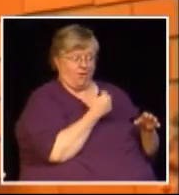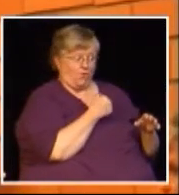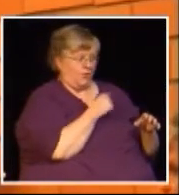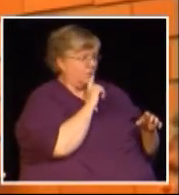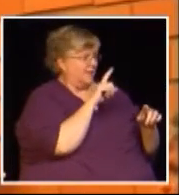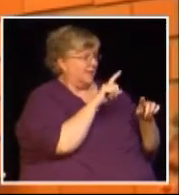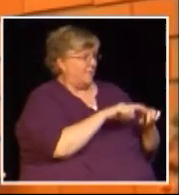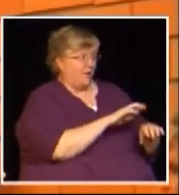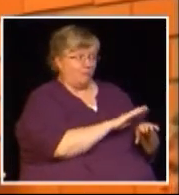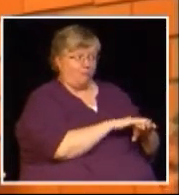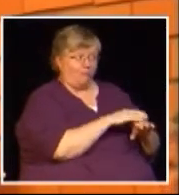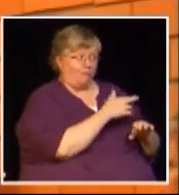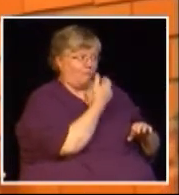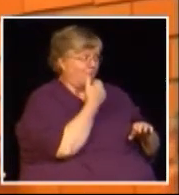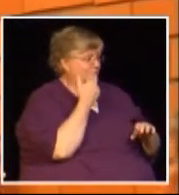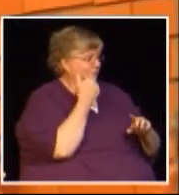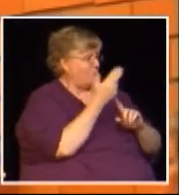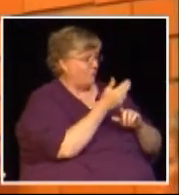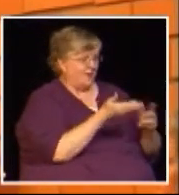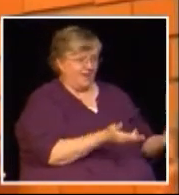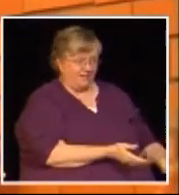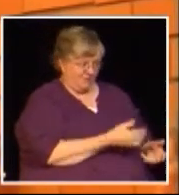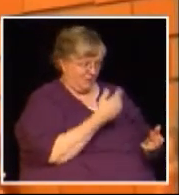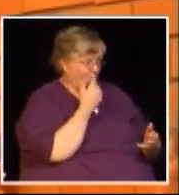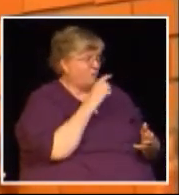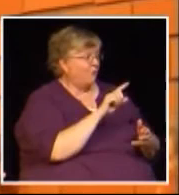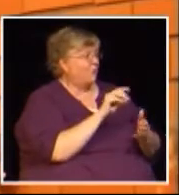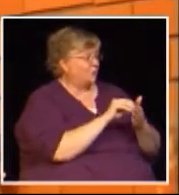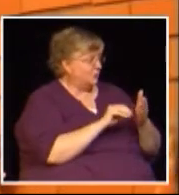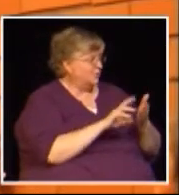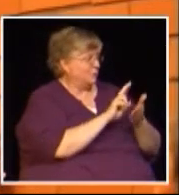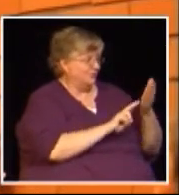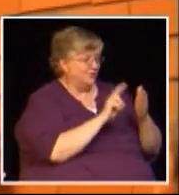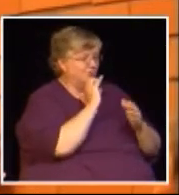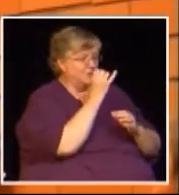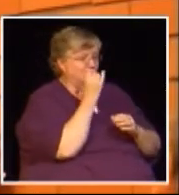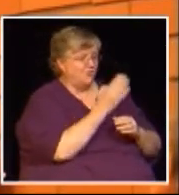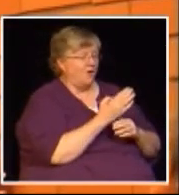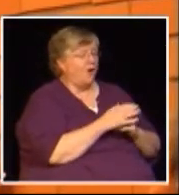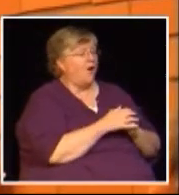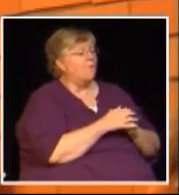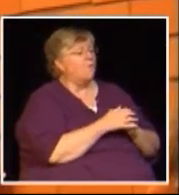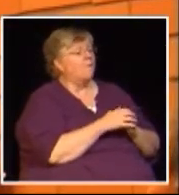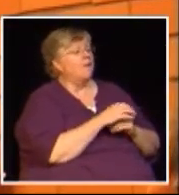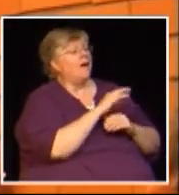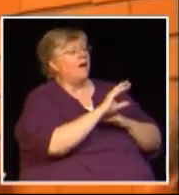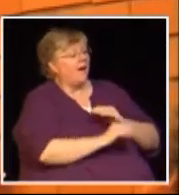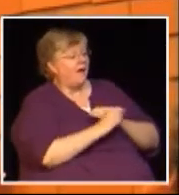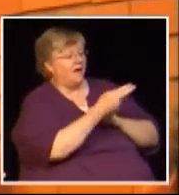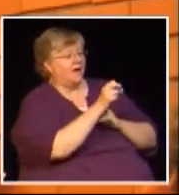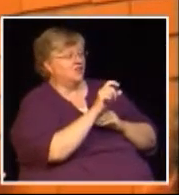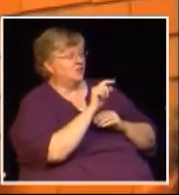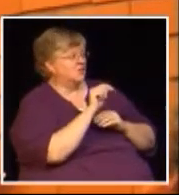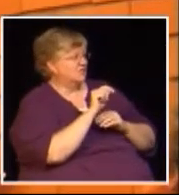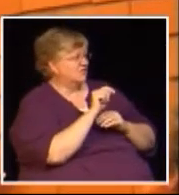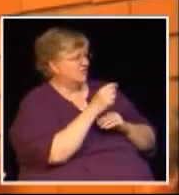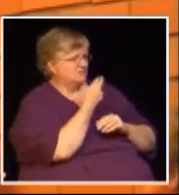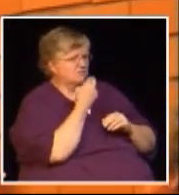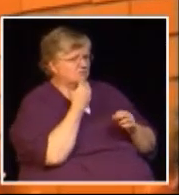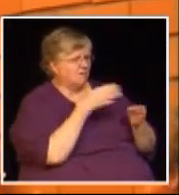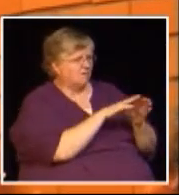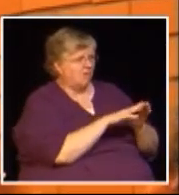on these restaurants for our income our jobs the restaurant industry has plummeted due to this tax the restaurant industry has